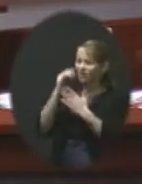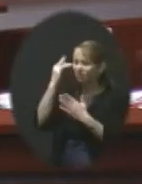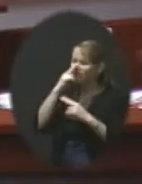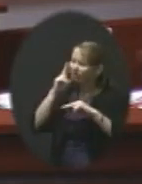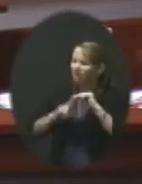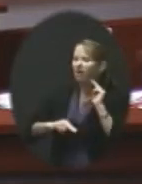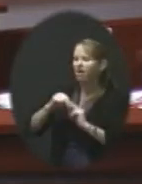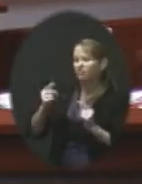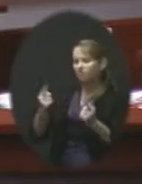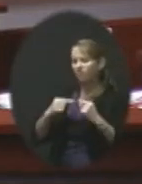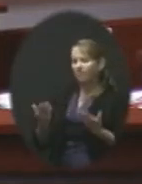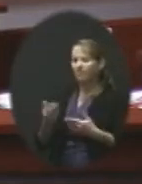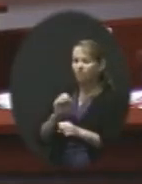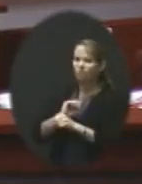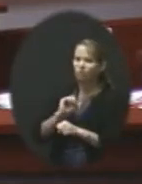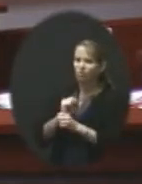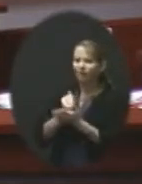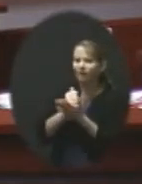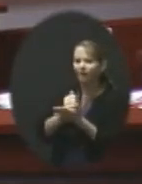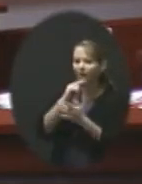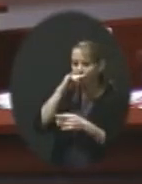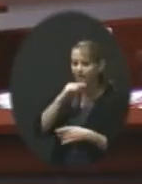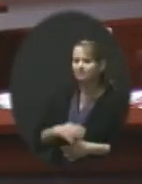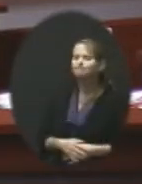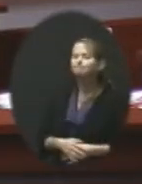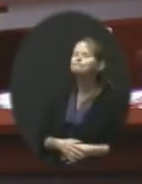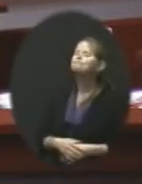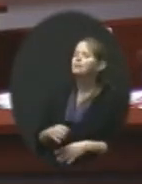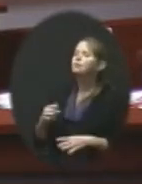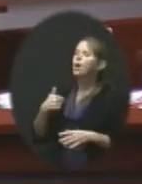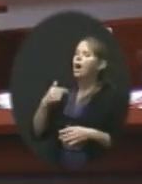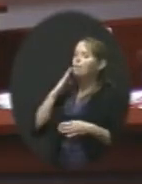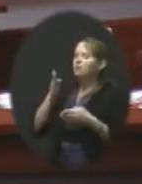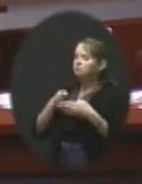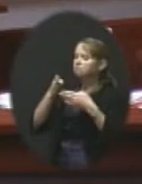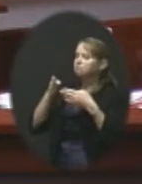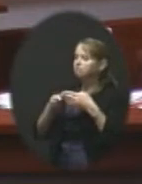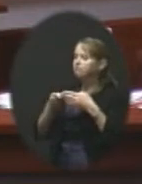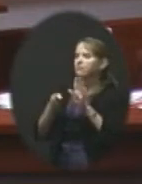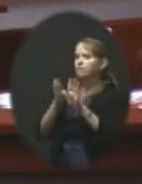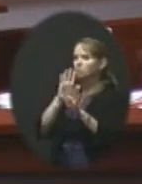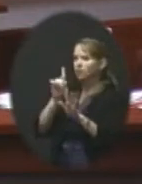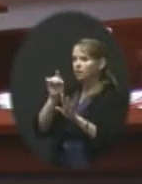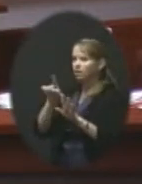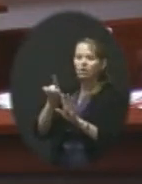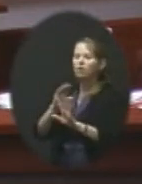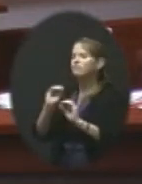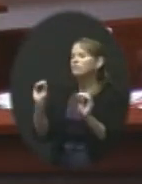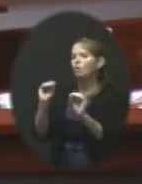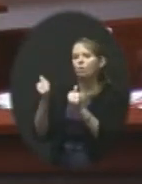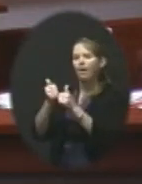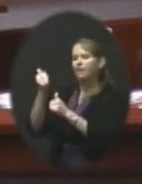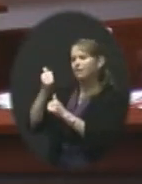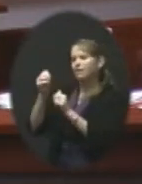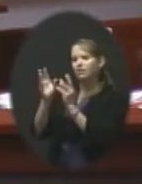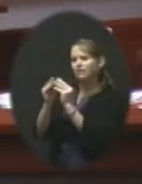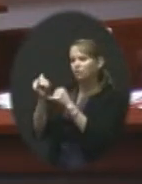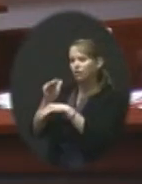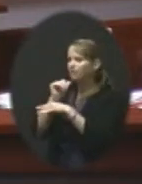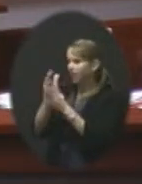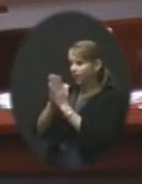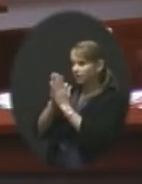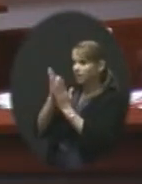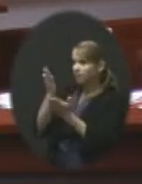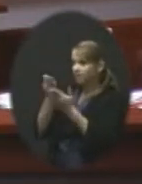kids. I will close then that I would like to ask, I'm not going to have an executive session tonight, not asking for one, but maybe we could